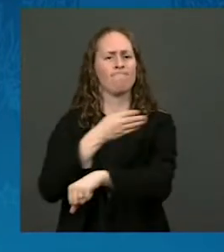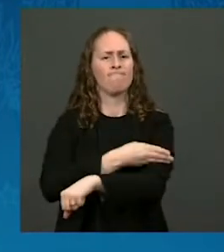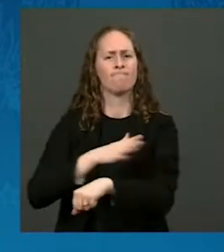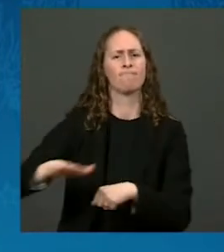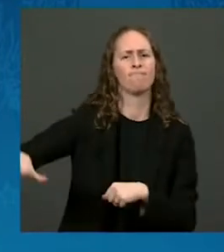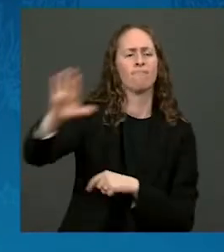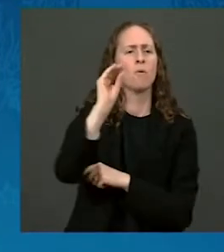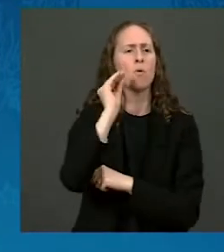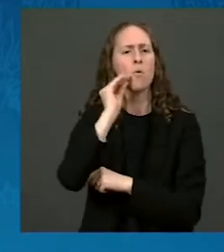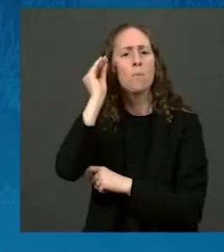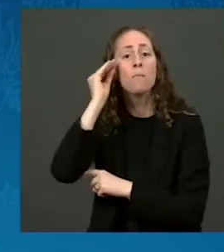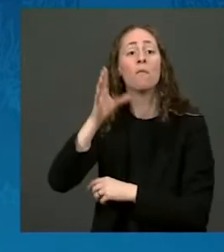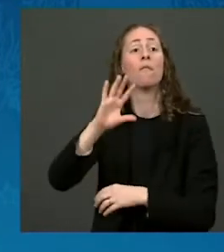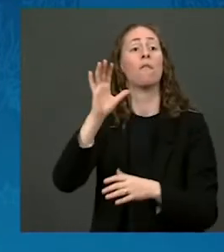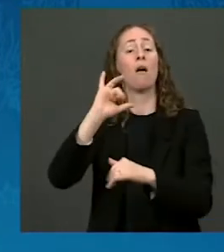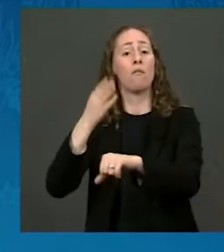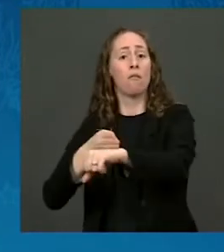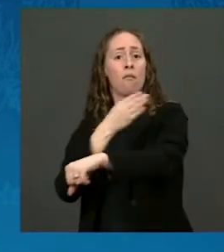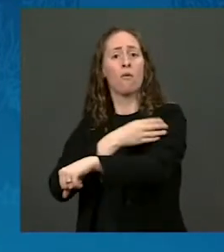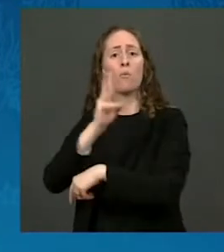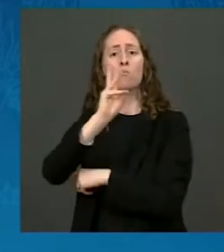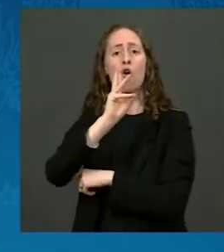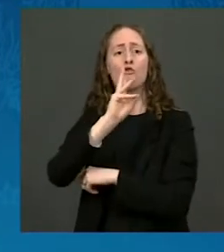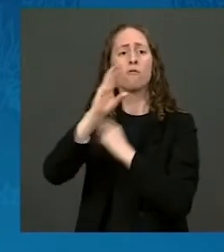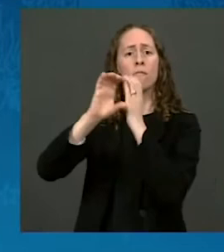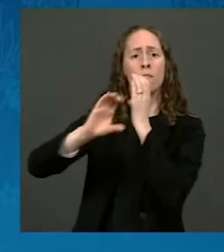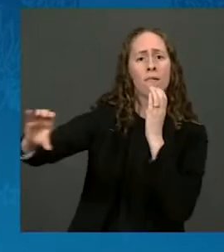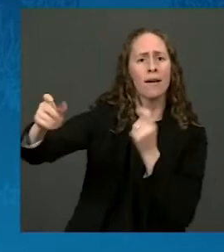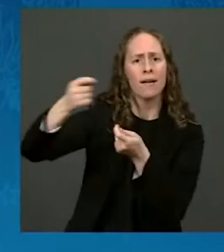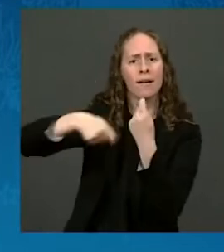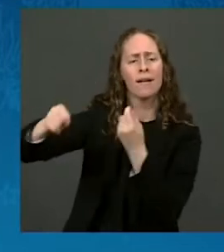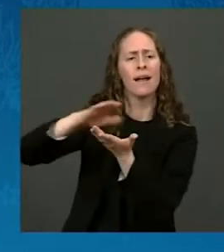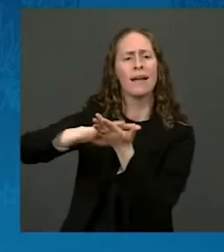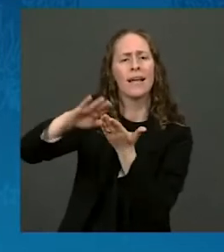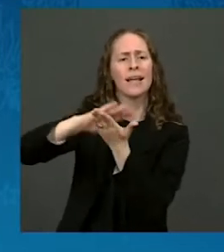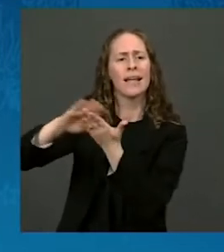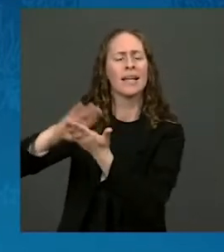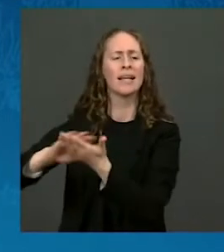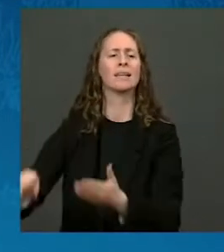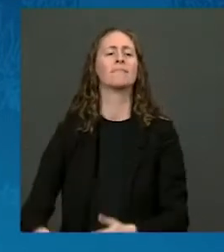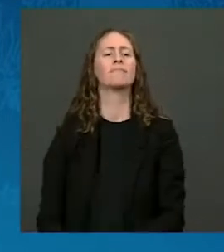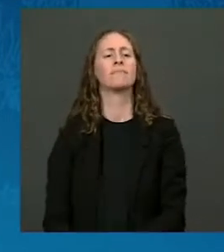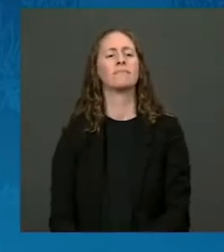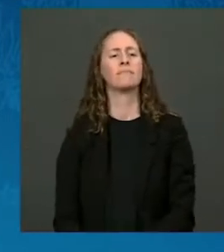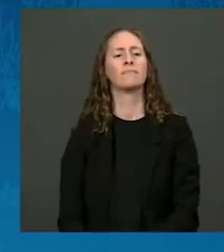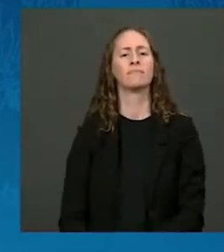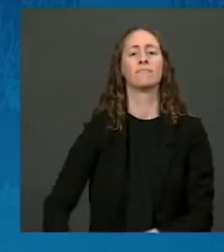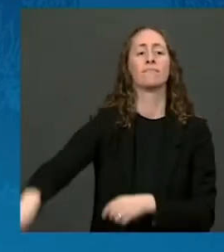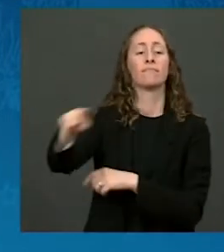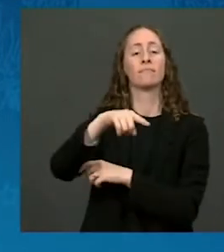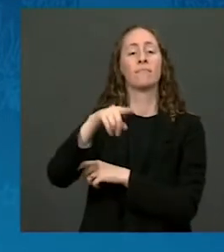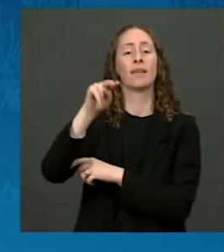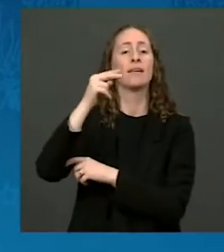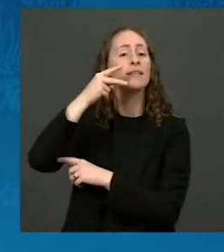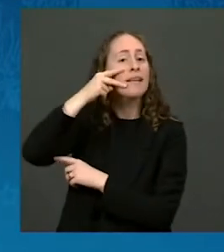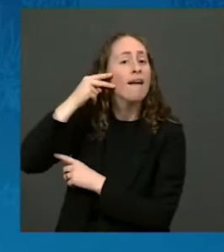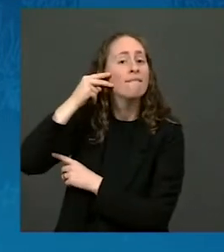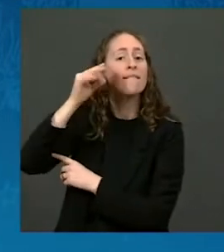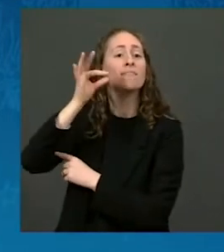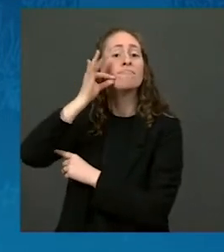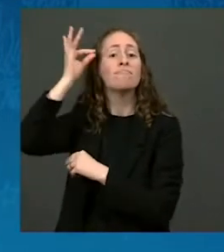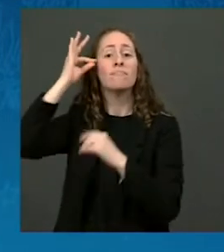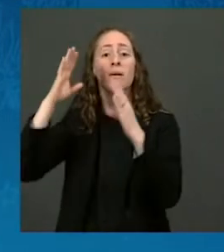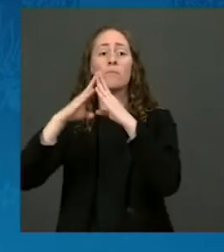and connect Native communities with high-speed internet, all while creating good